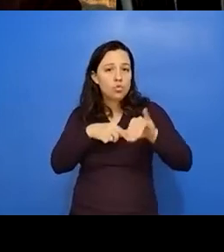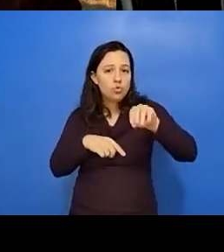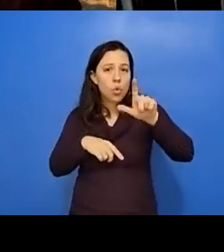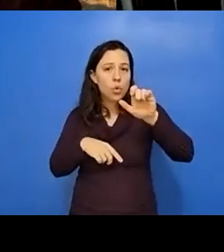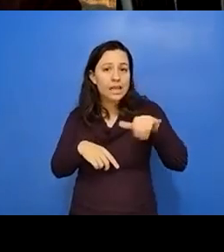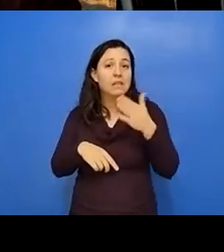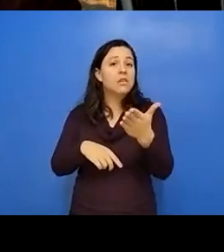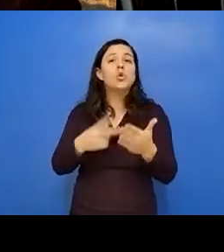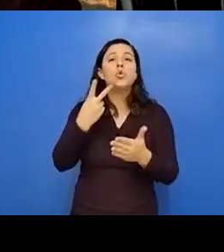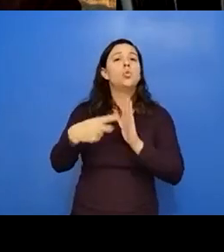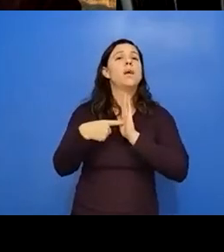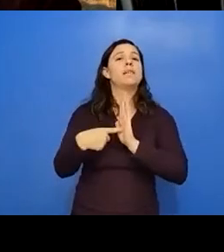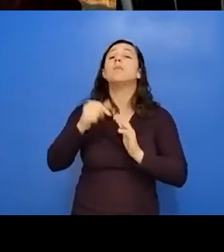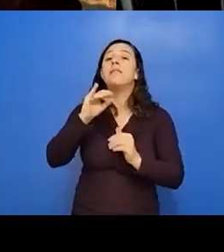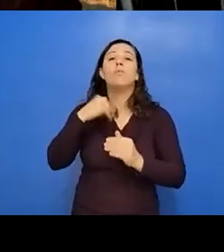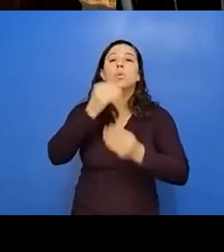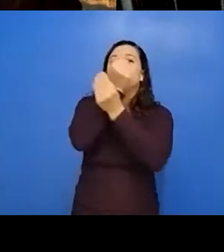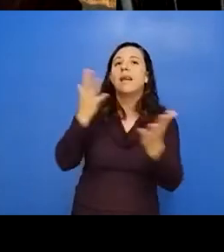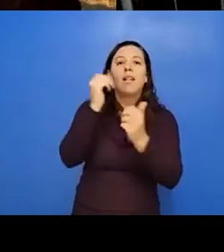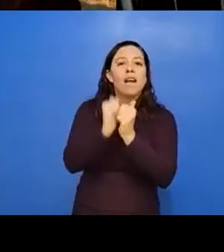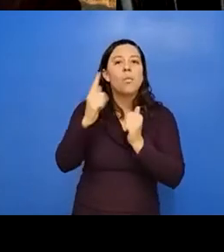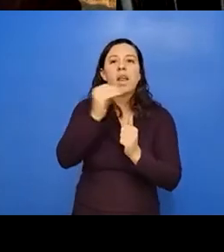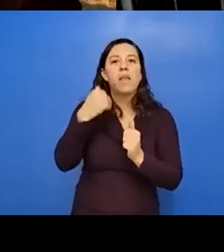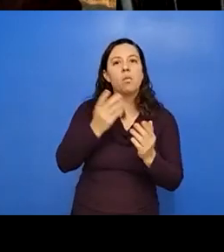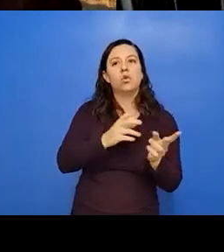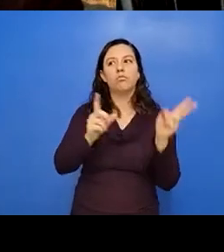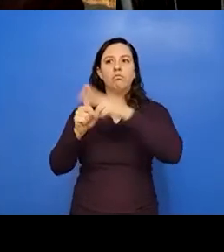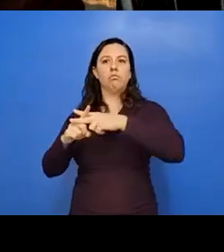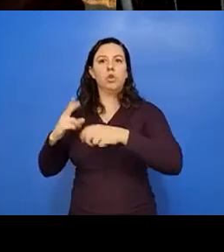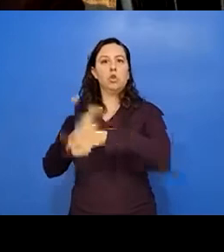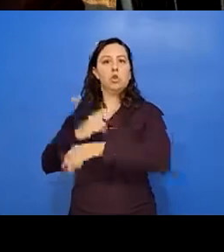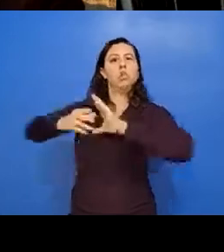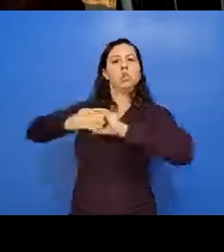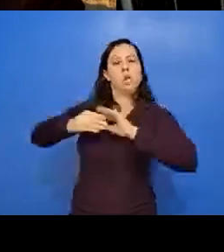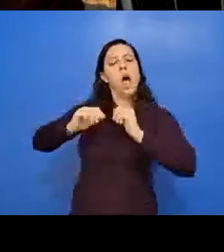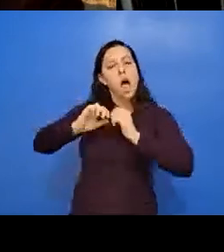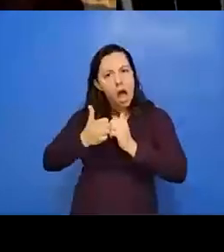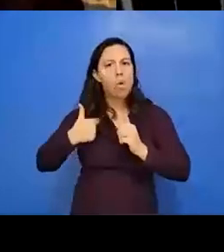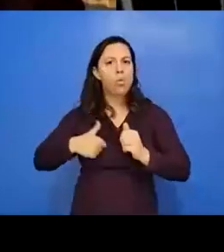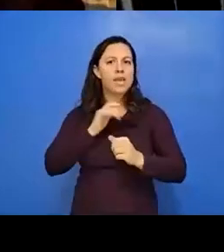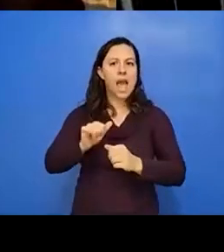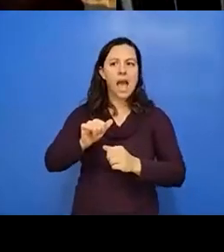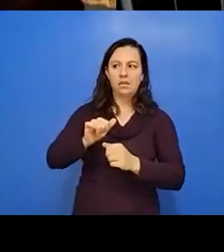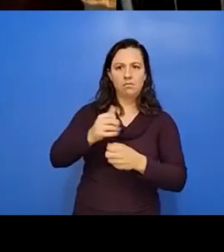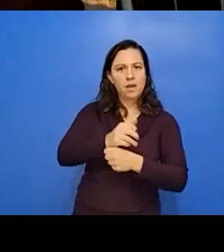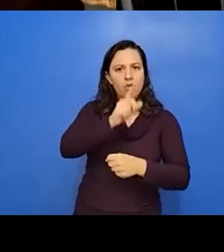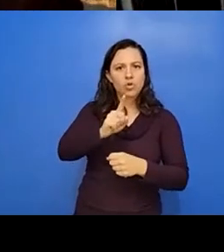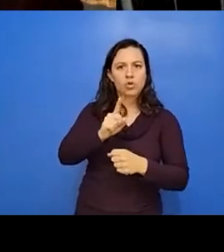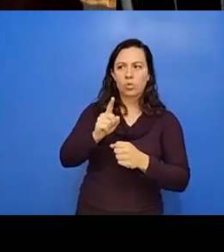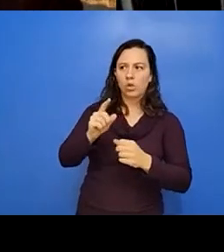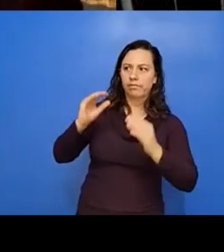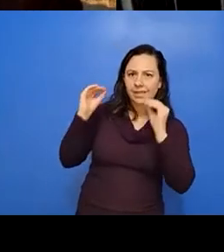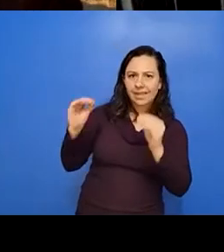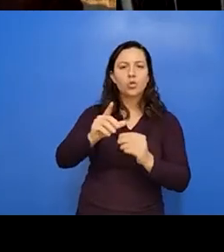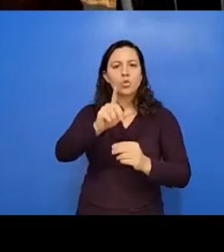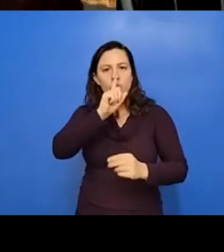here and they were to take it back, right. Give me a couple examples on how we can steward the truth in how to teach about native American